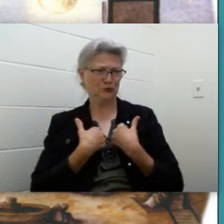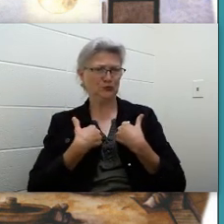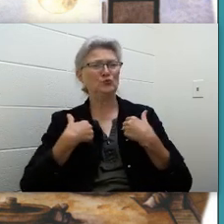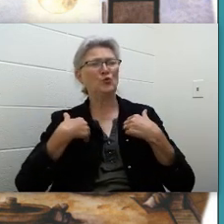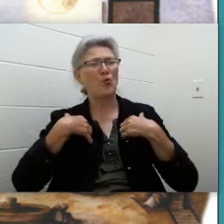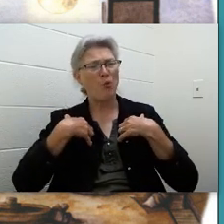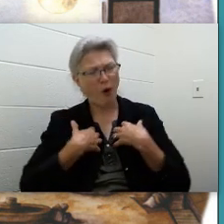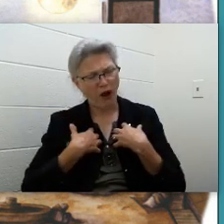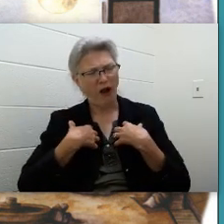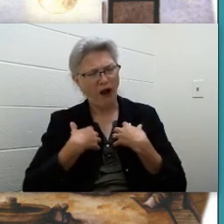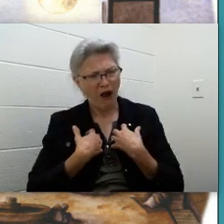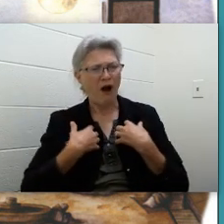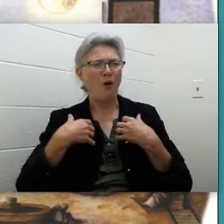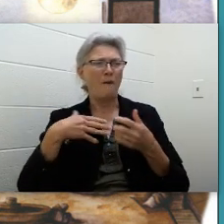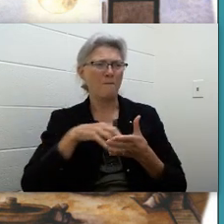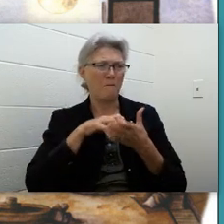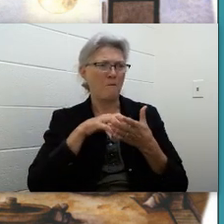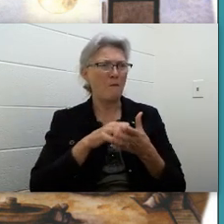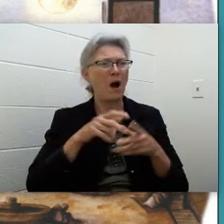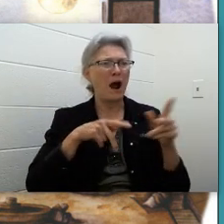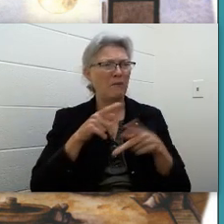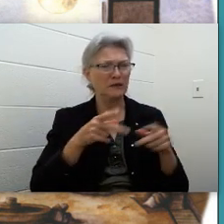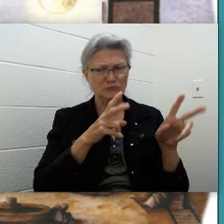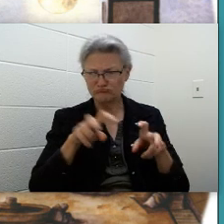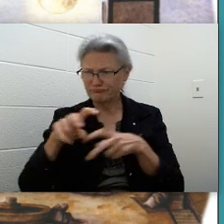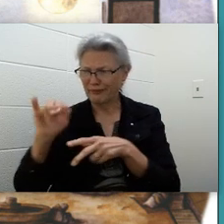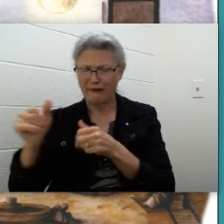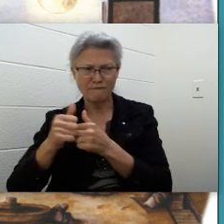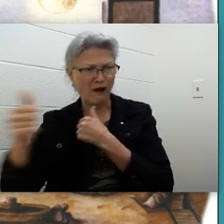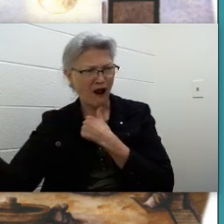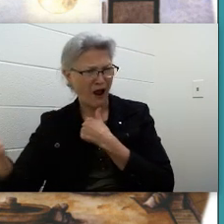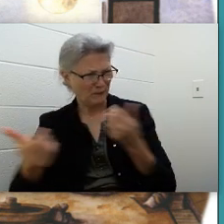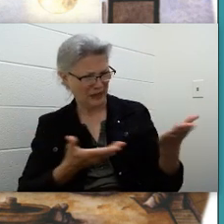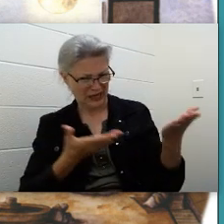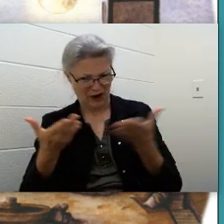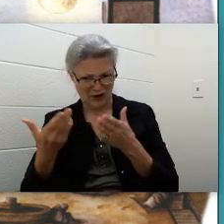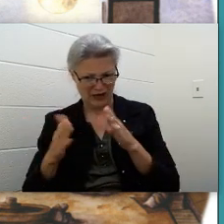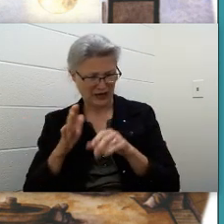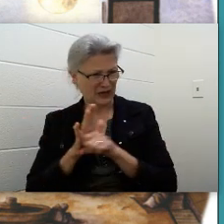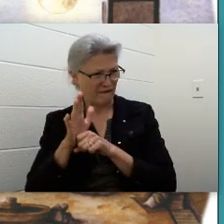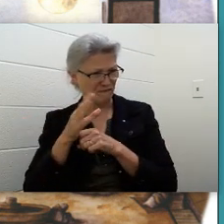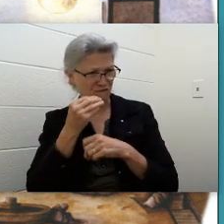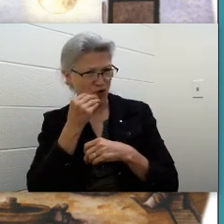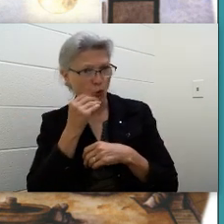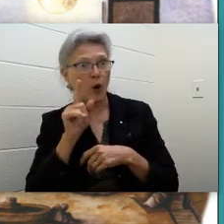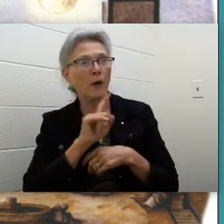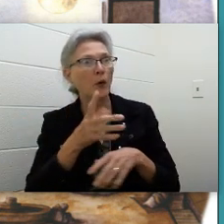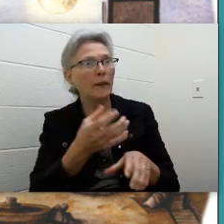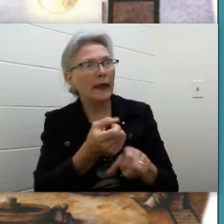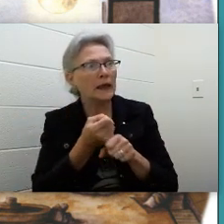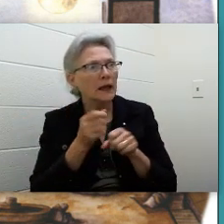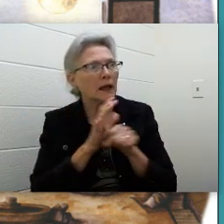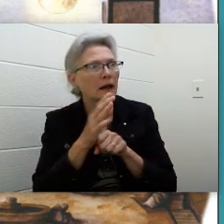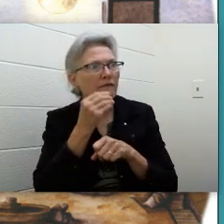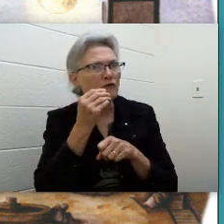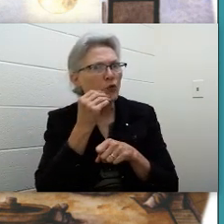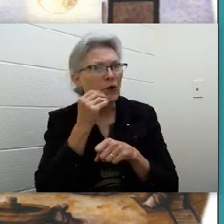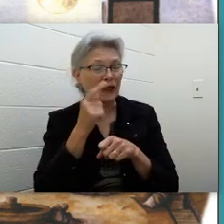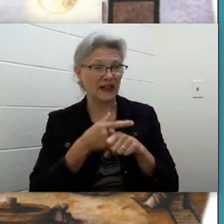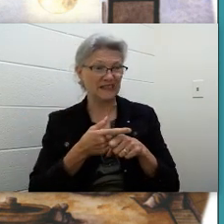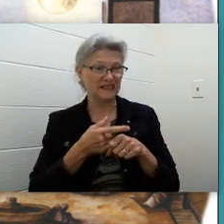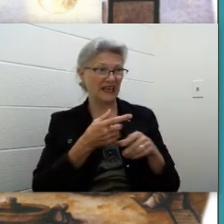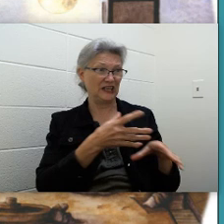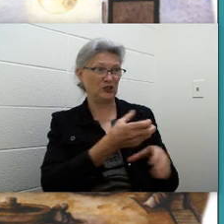far? How could they carry enough food with them? Where would they get enough food? Unless we emptied our storehouse and gave them